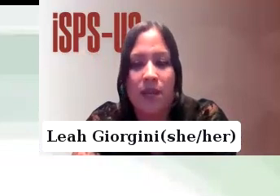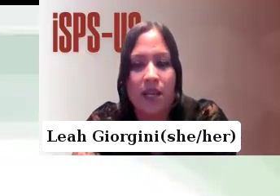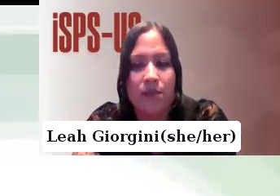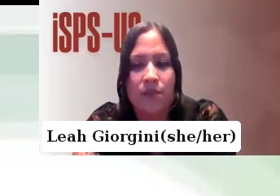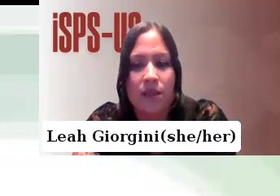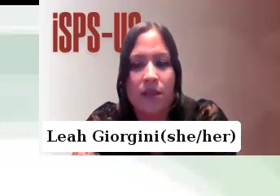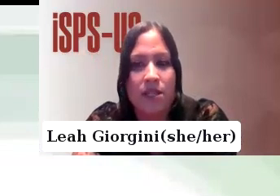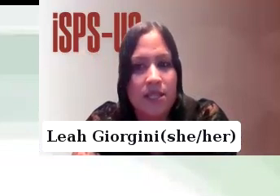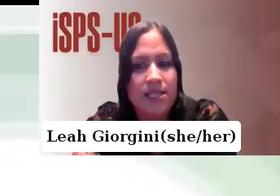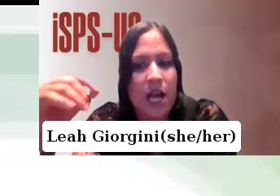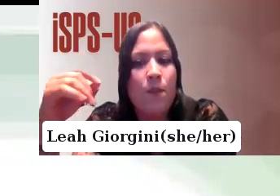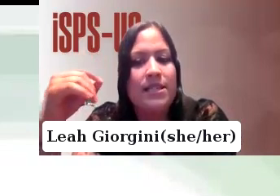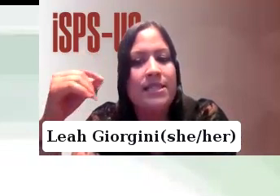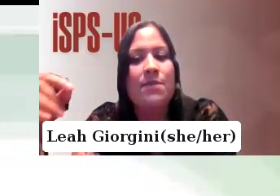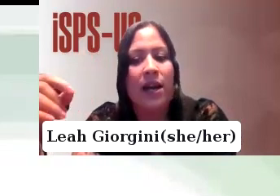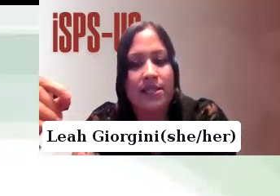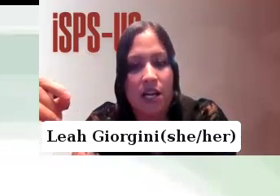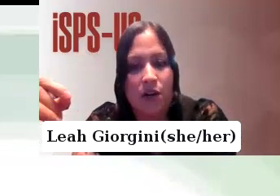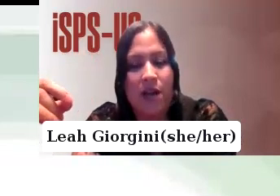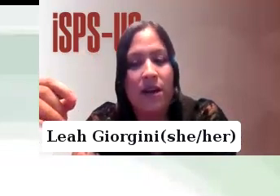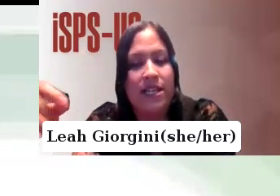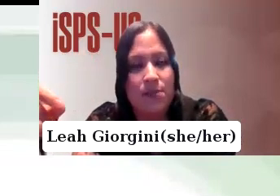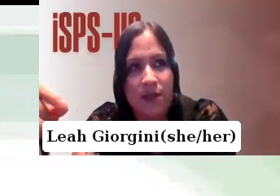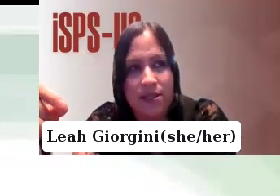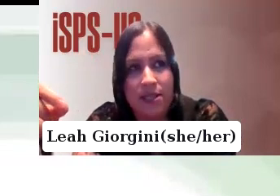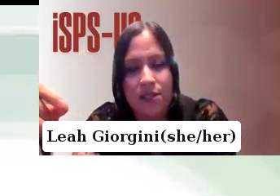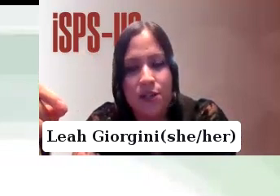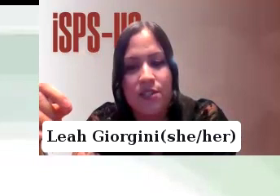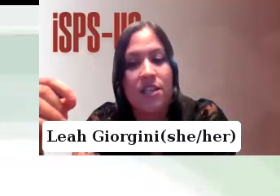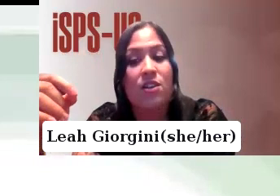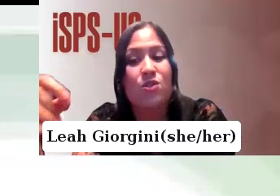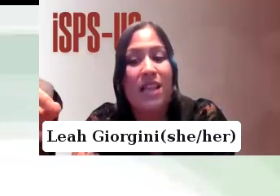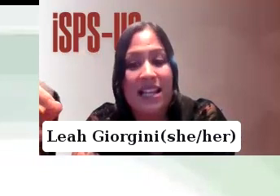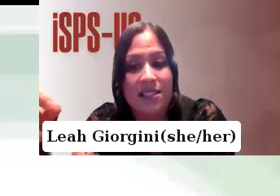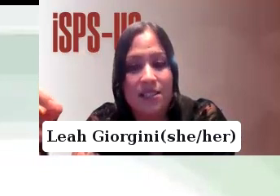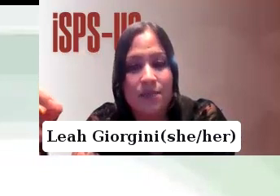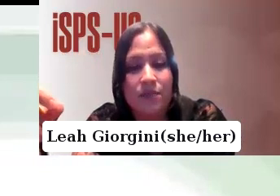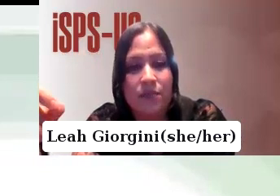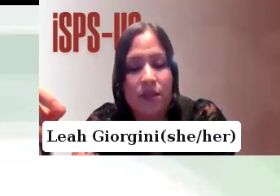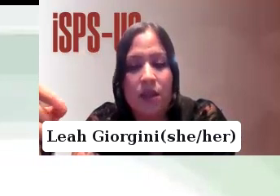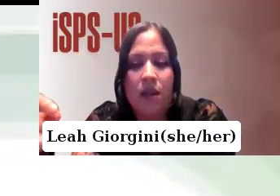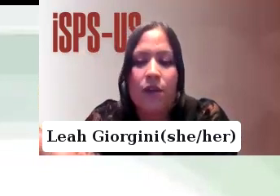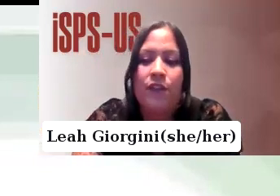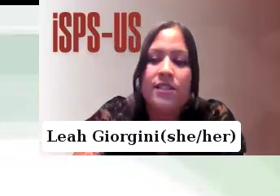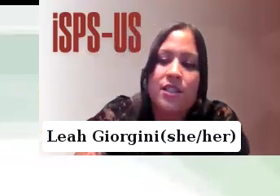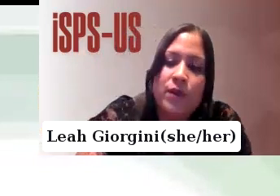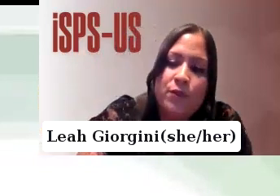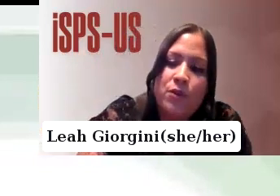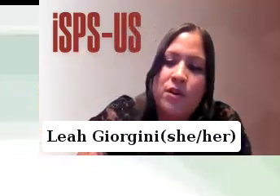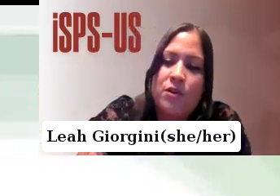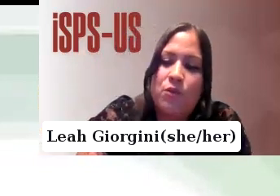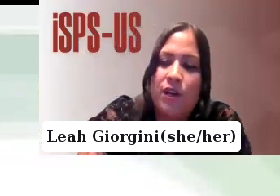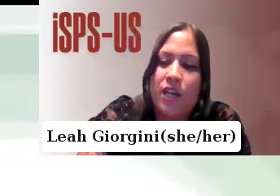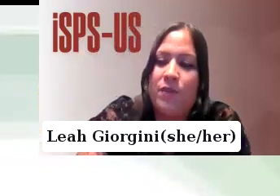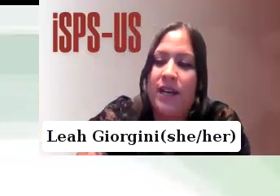things around me so this helped me see myself and my experiences through a societal lens for instance